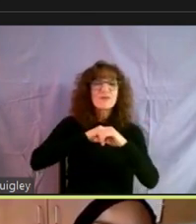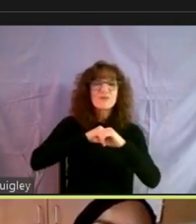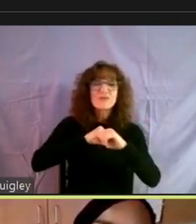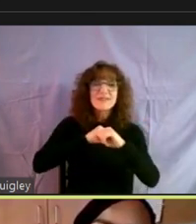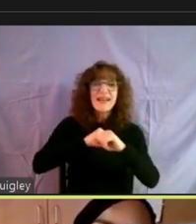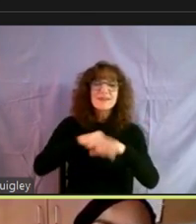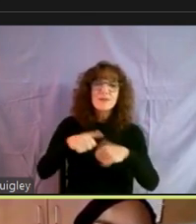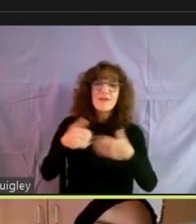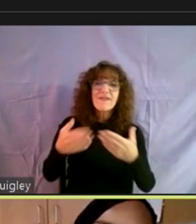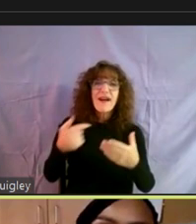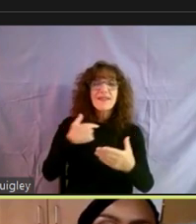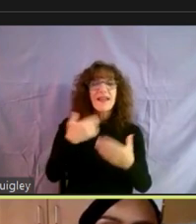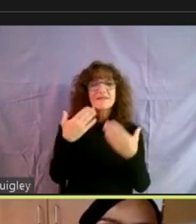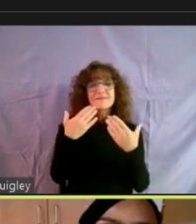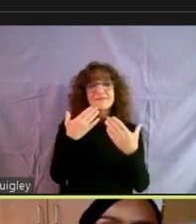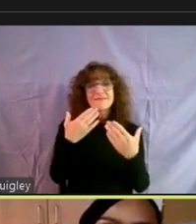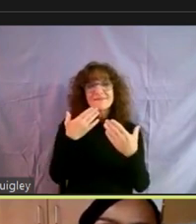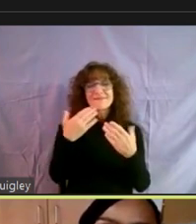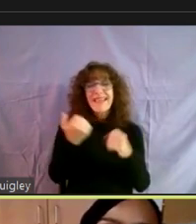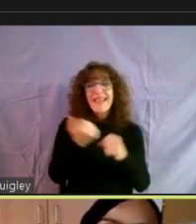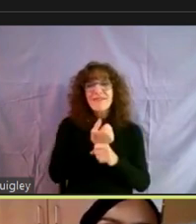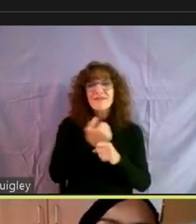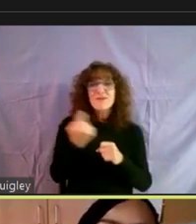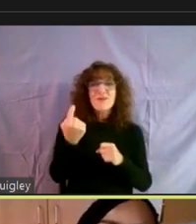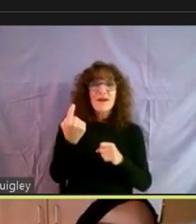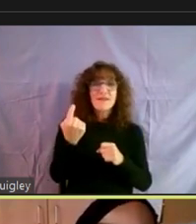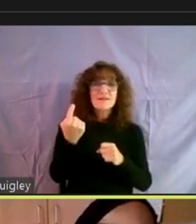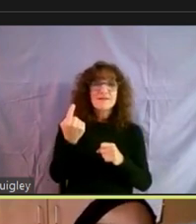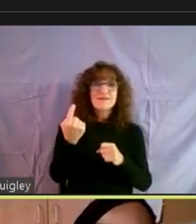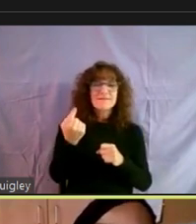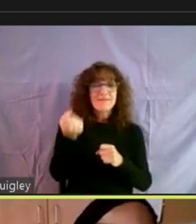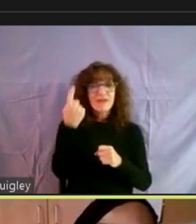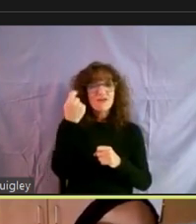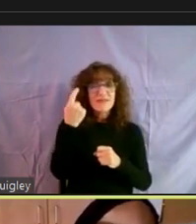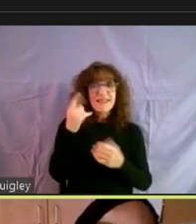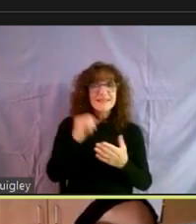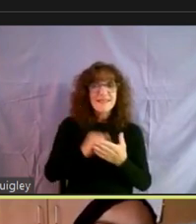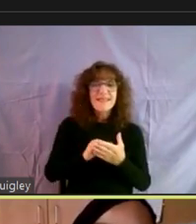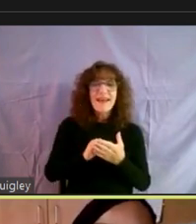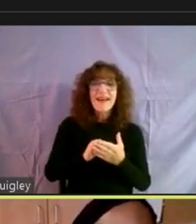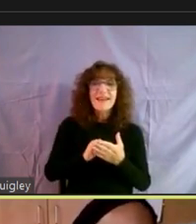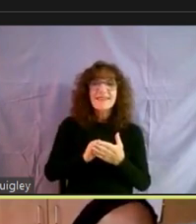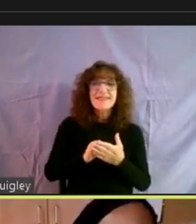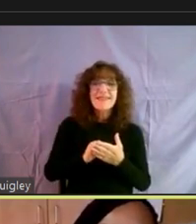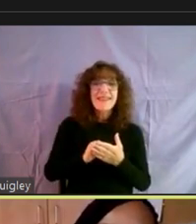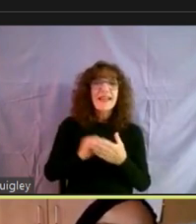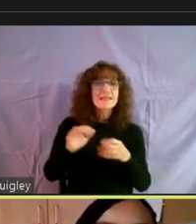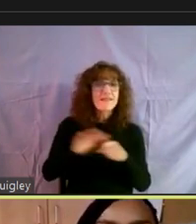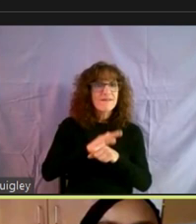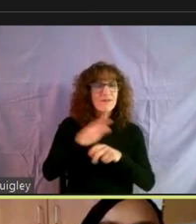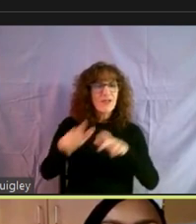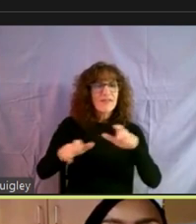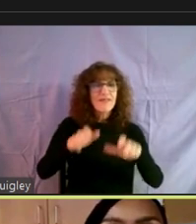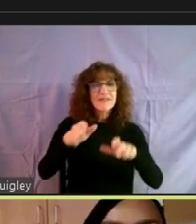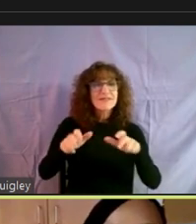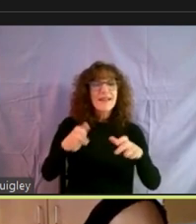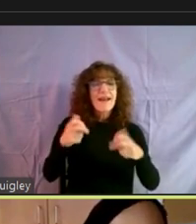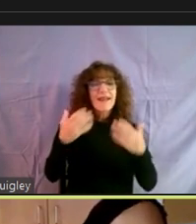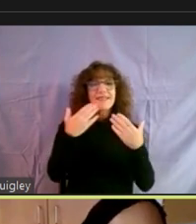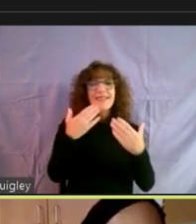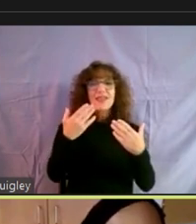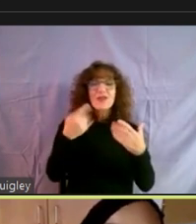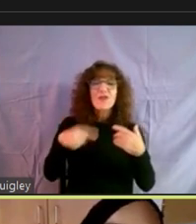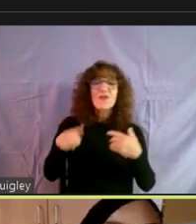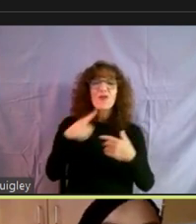for. And I appreciate that everybody here on the line understands that, um, is fully invested. And I appreciate that what your